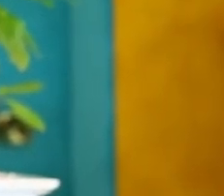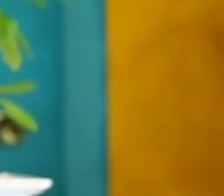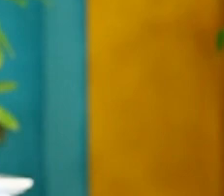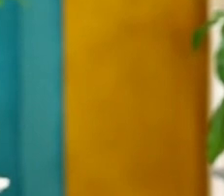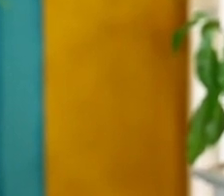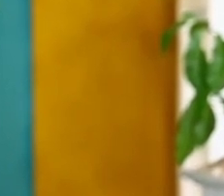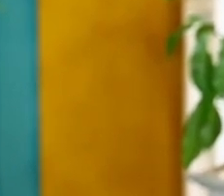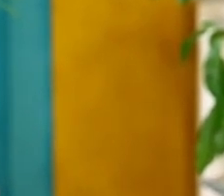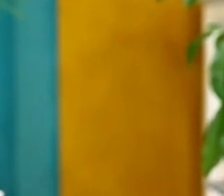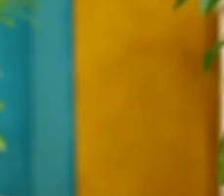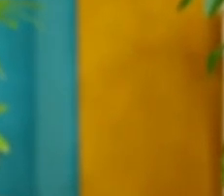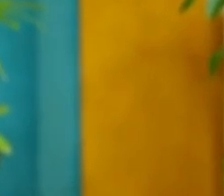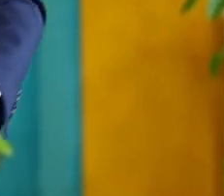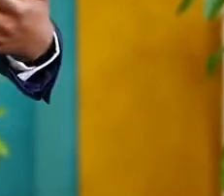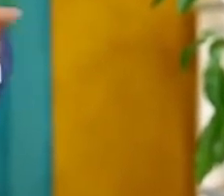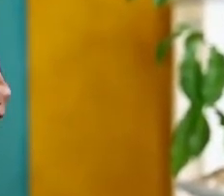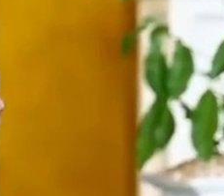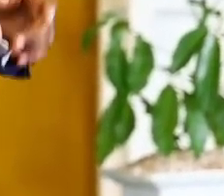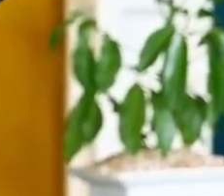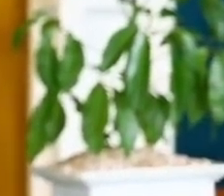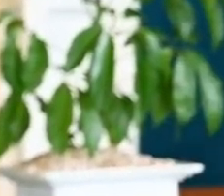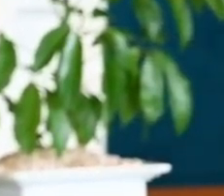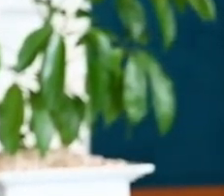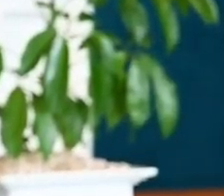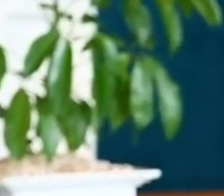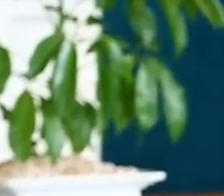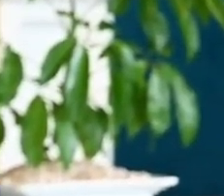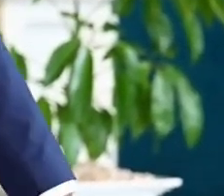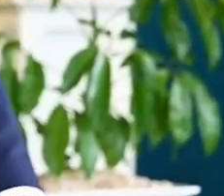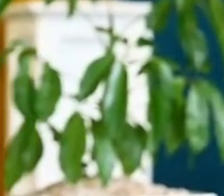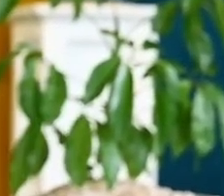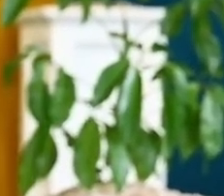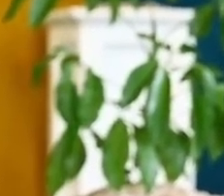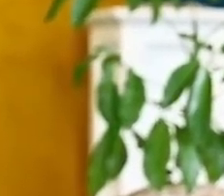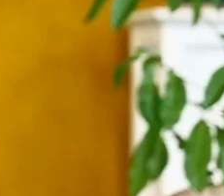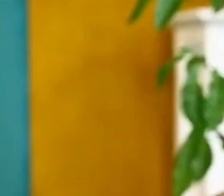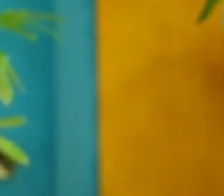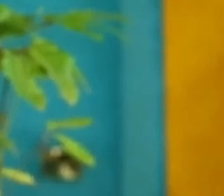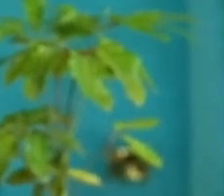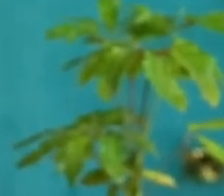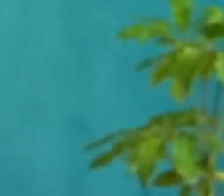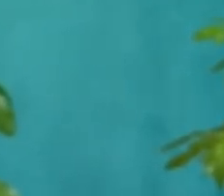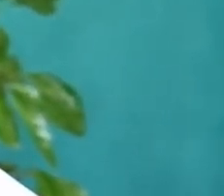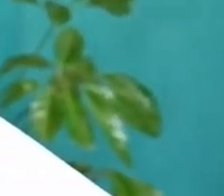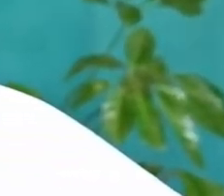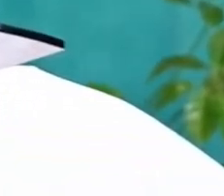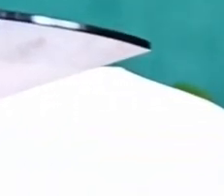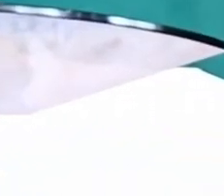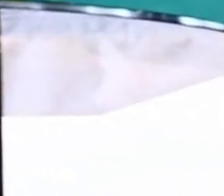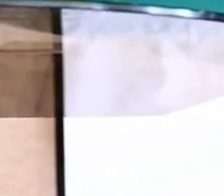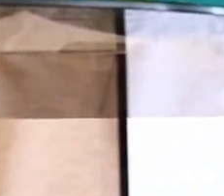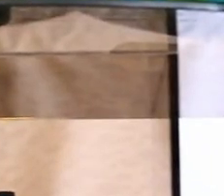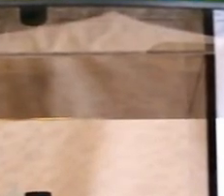of who is important in the kingdom of Jesus. No wonder Judas chose to position